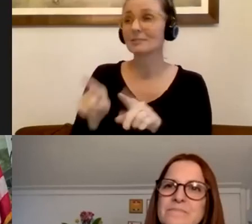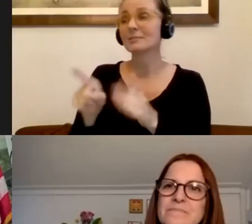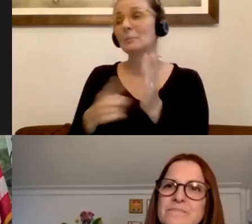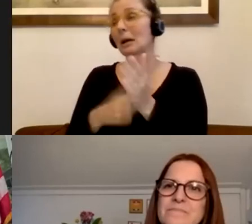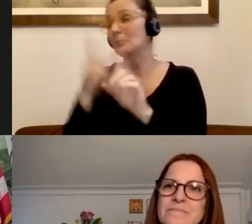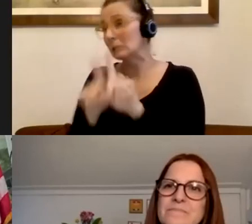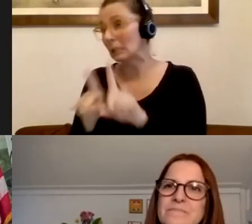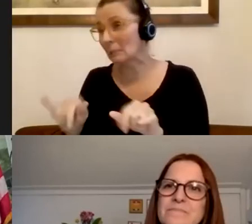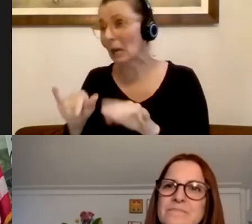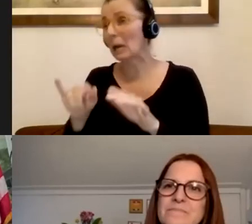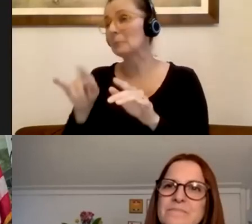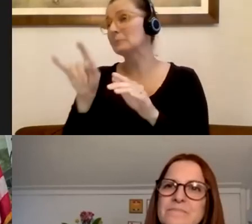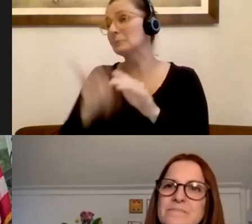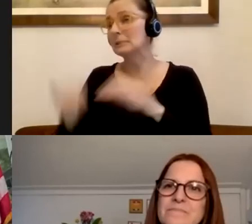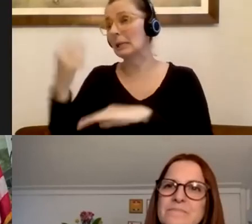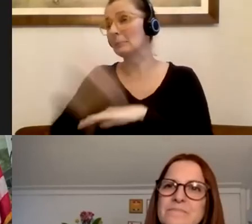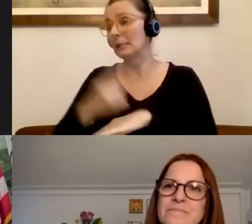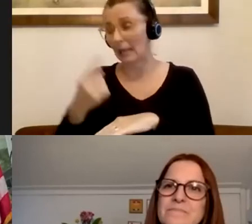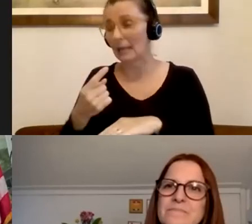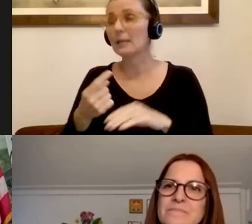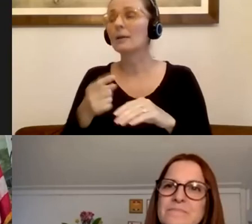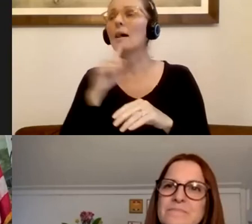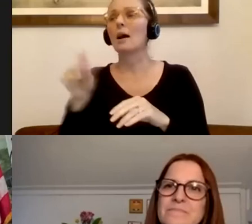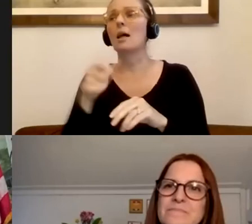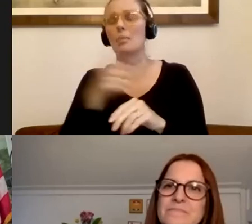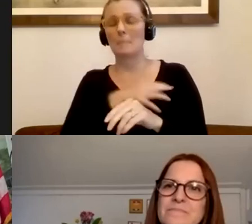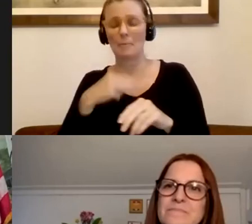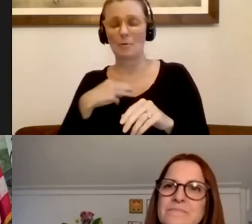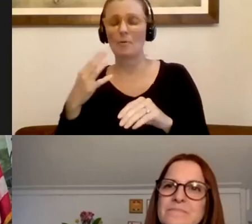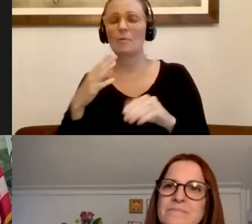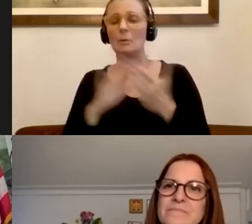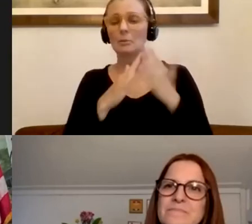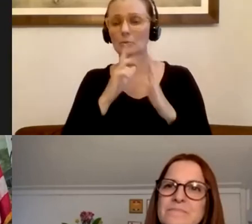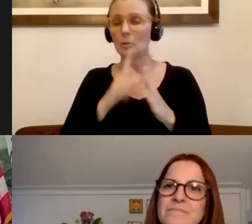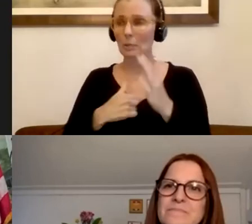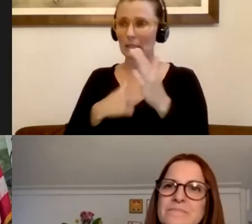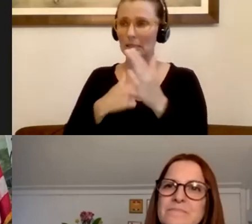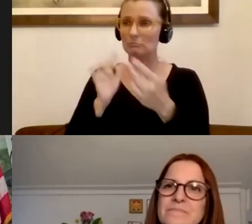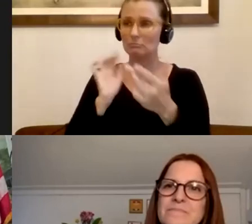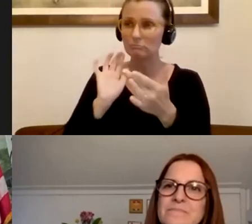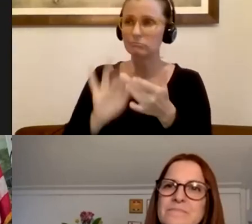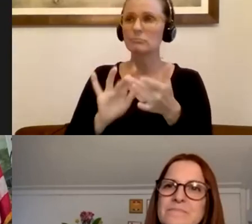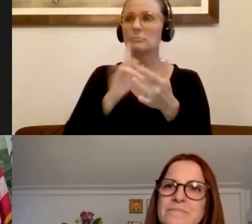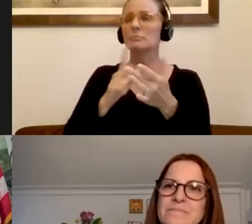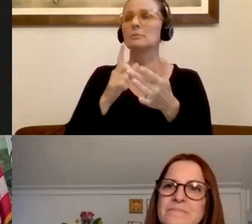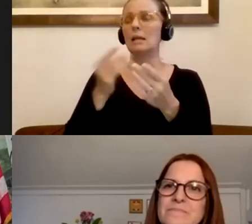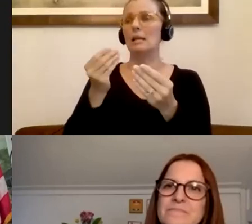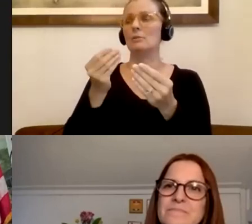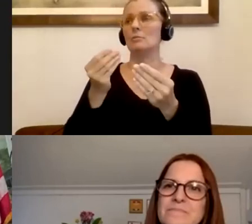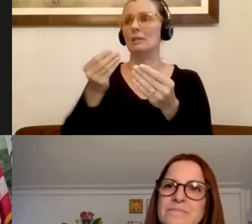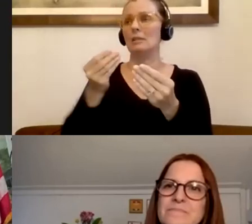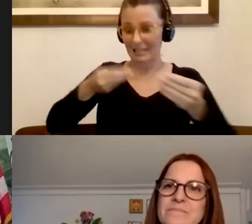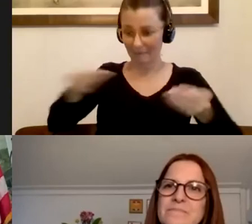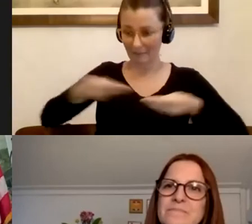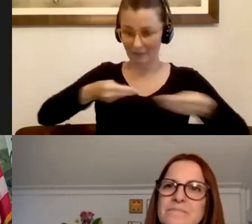of the community who was collecting toiletries and we were connected up with her. And she also gave us a lot of things that we were able to send out